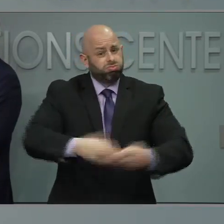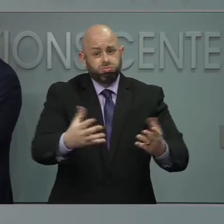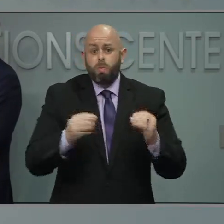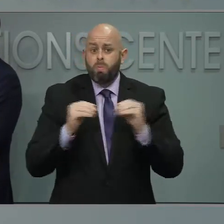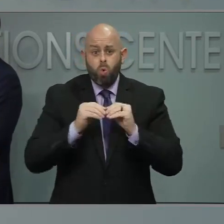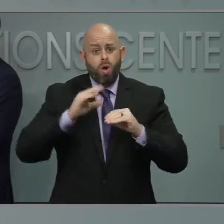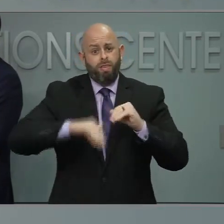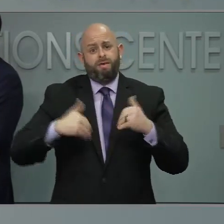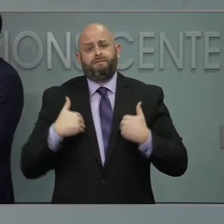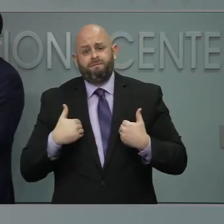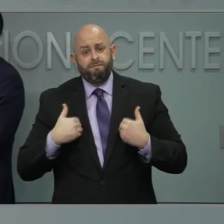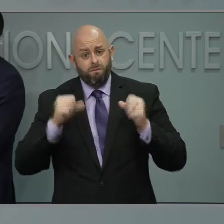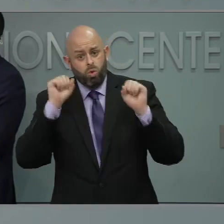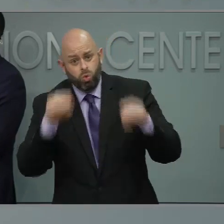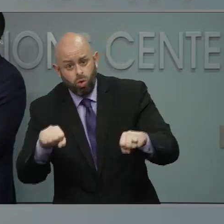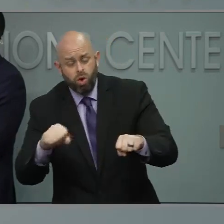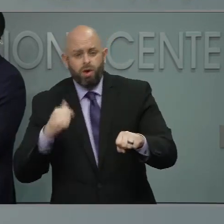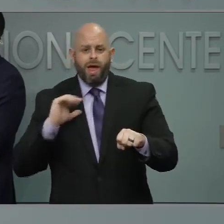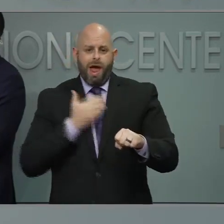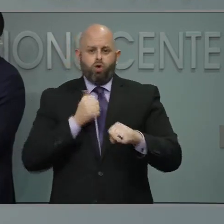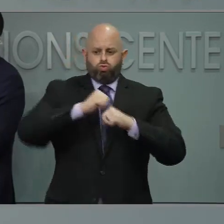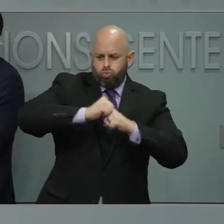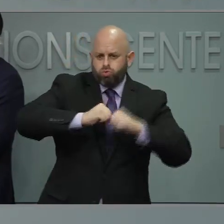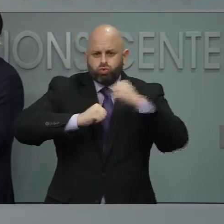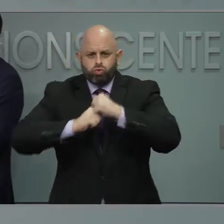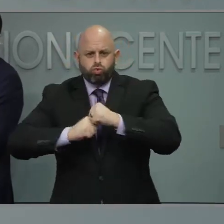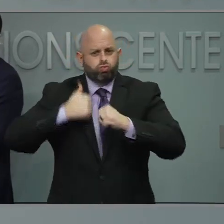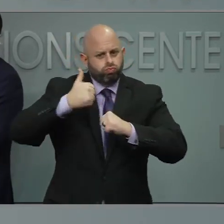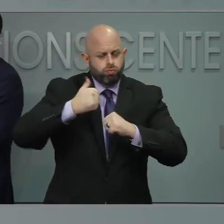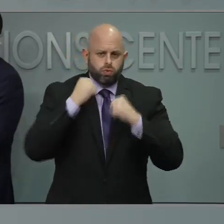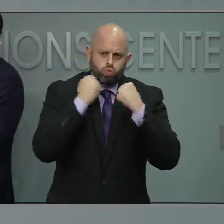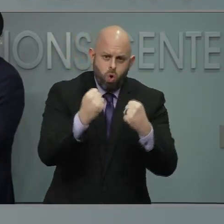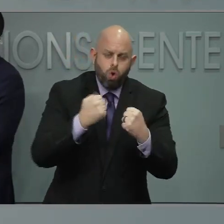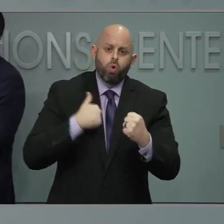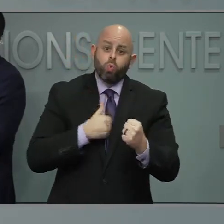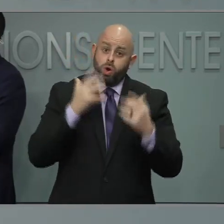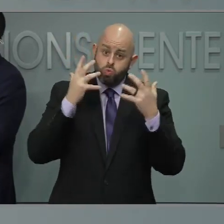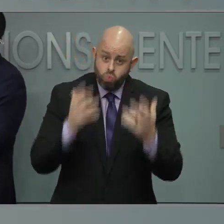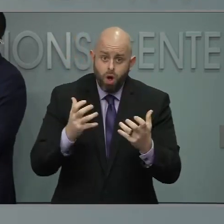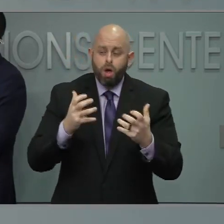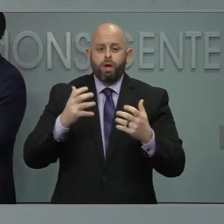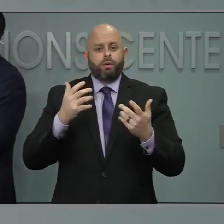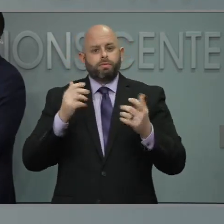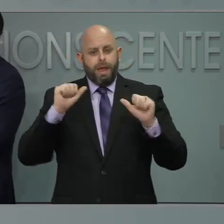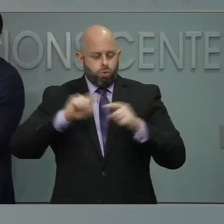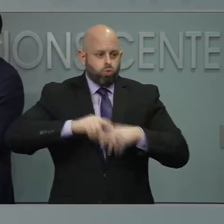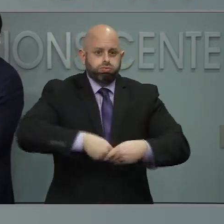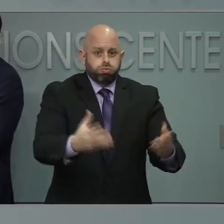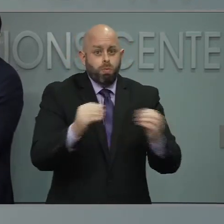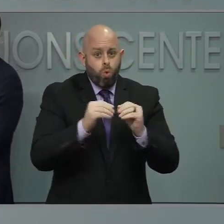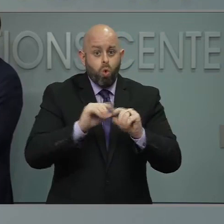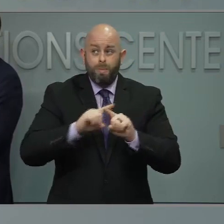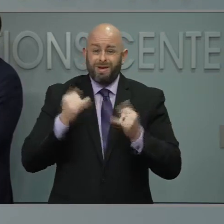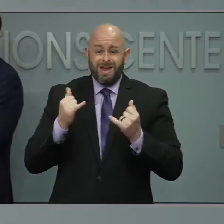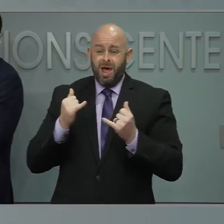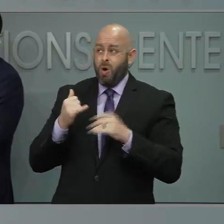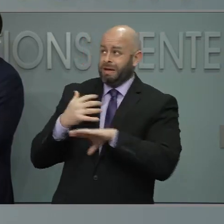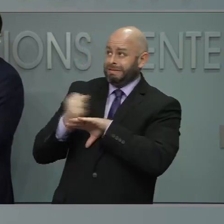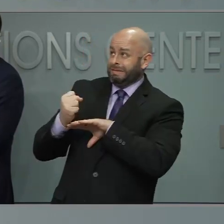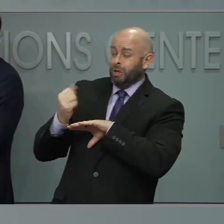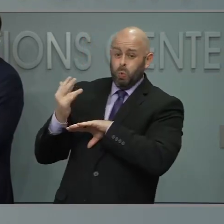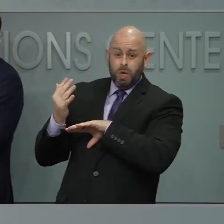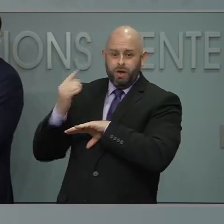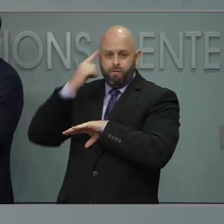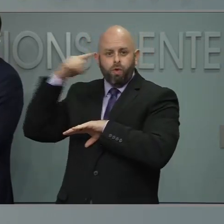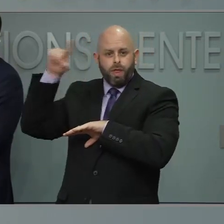The structure is set up and we want to we want to be having that problem. But right now we're still waiting for the supply to